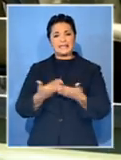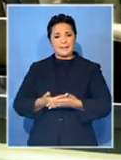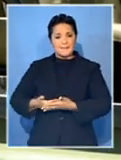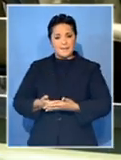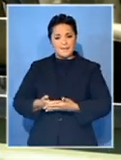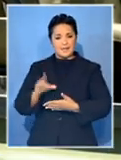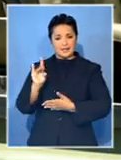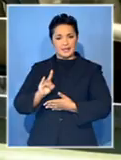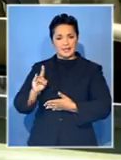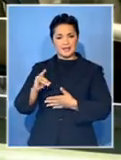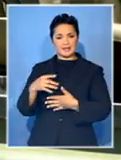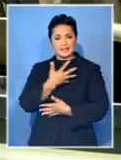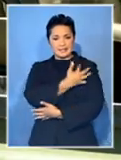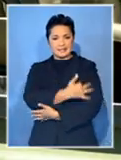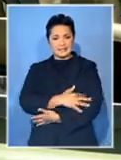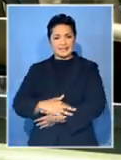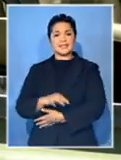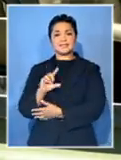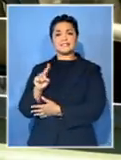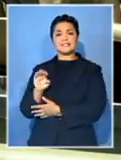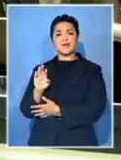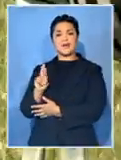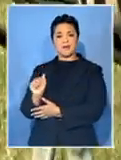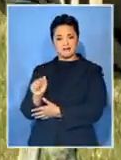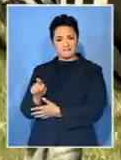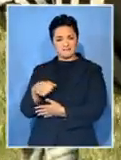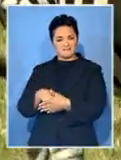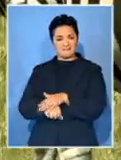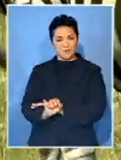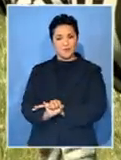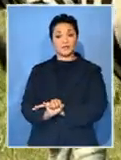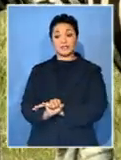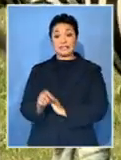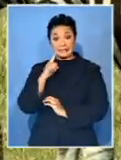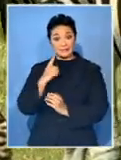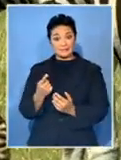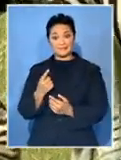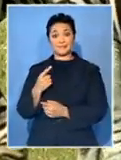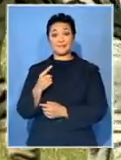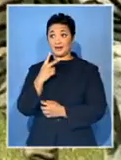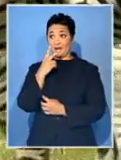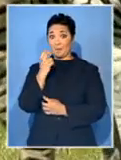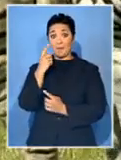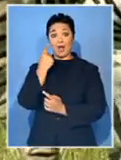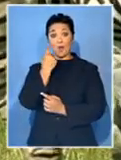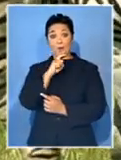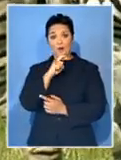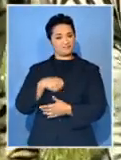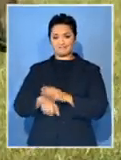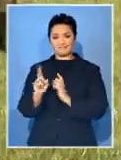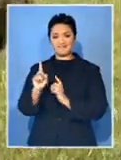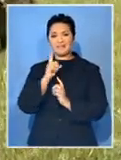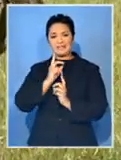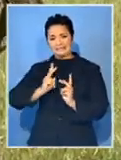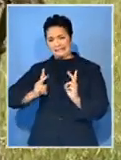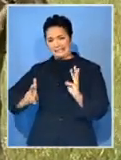around and our latest two additions are zebra calves. The baby boom is not only in black and white, it's in full colour.